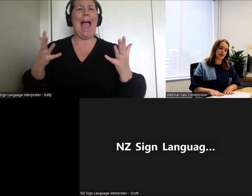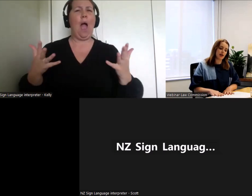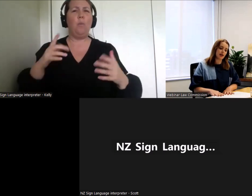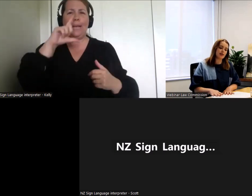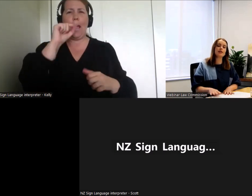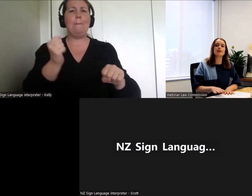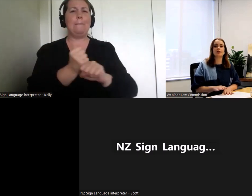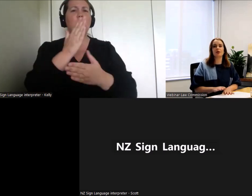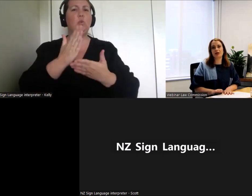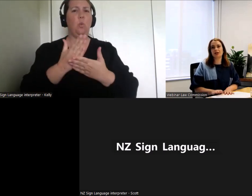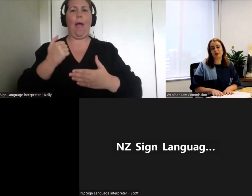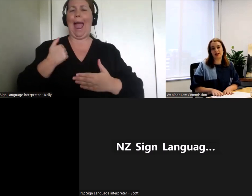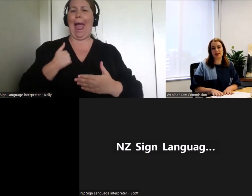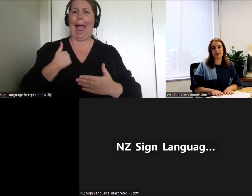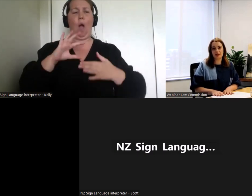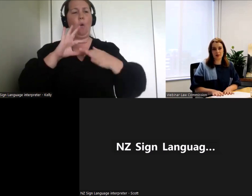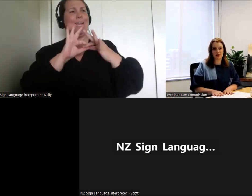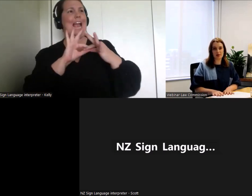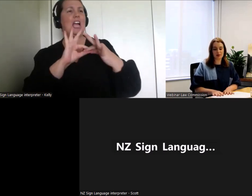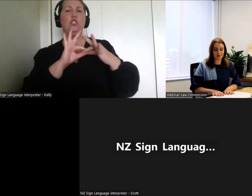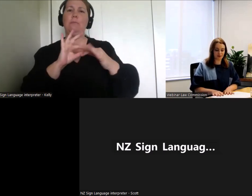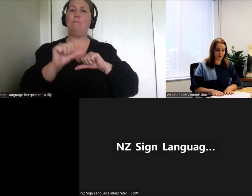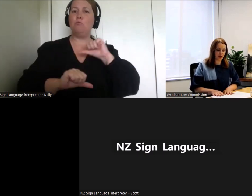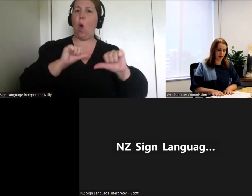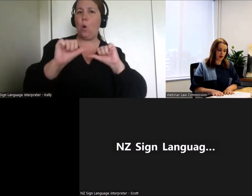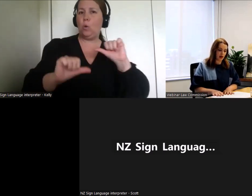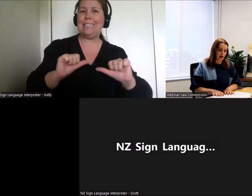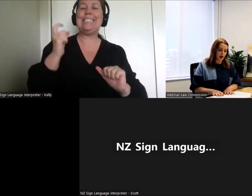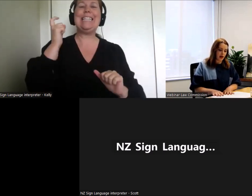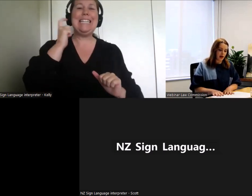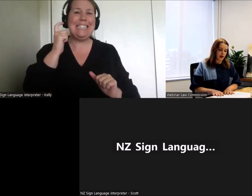and easy to participate in as possible.